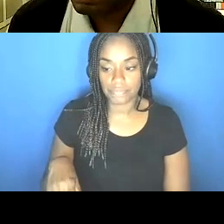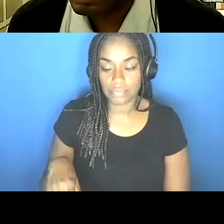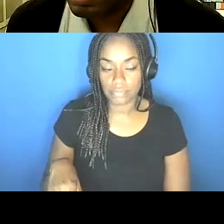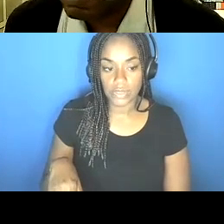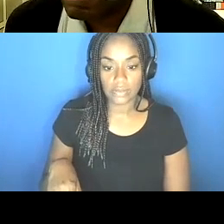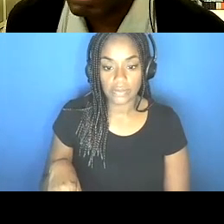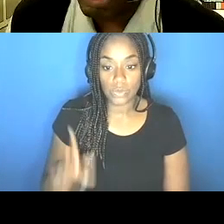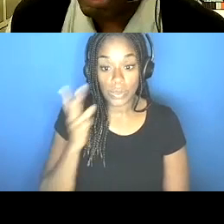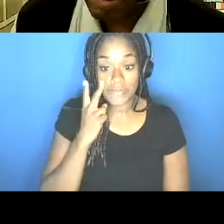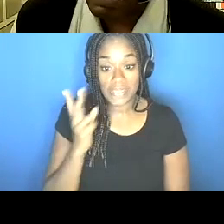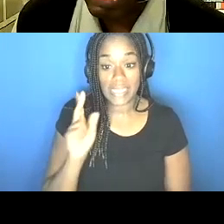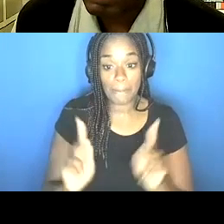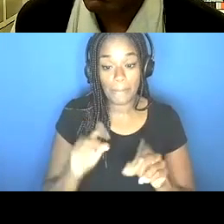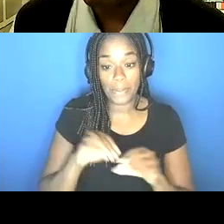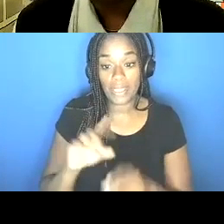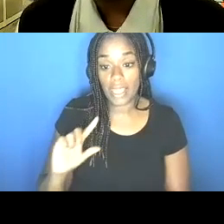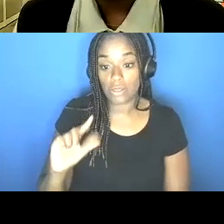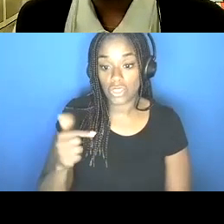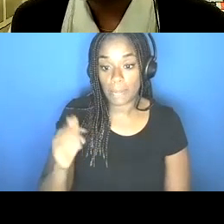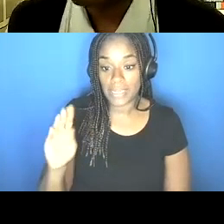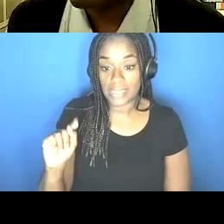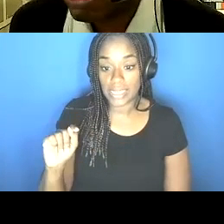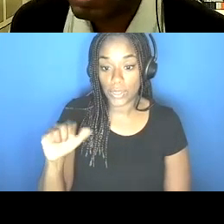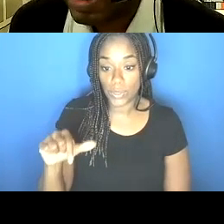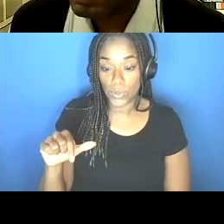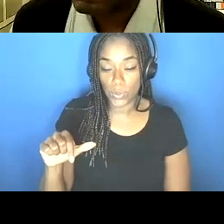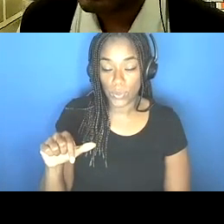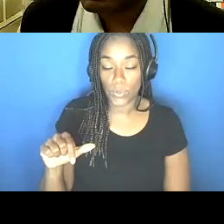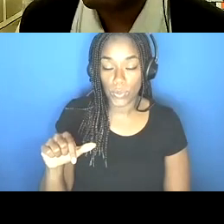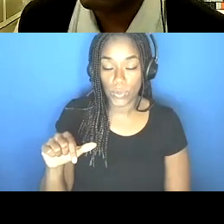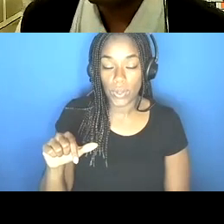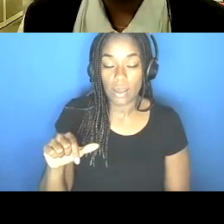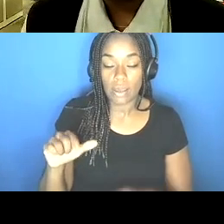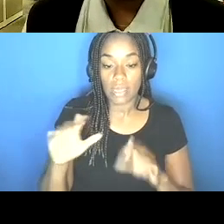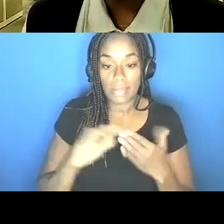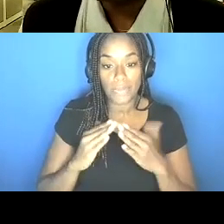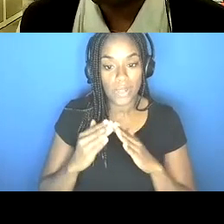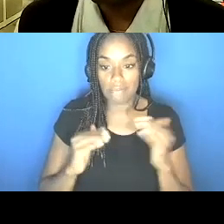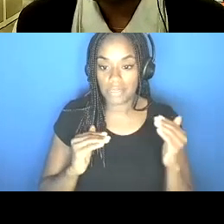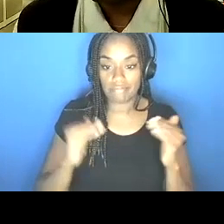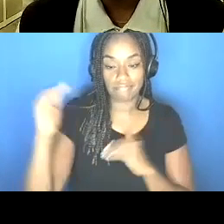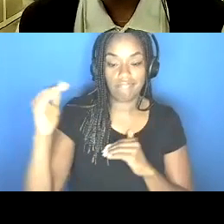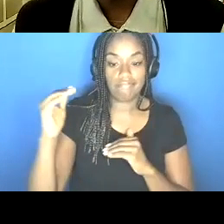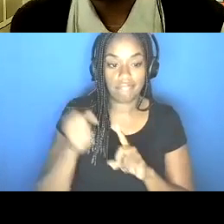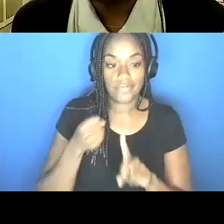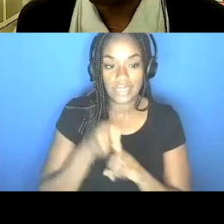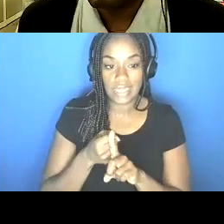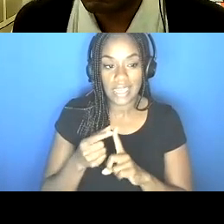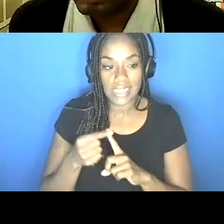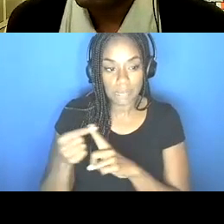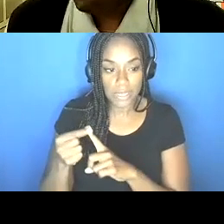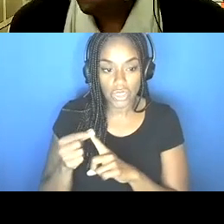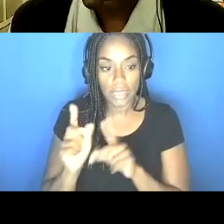folks, uh, in the LGB, uh, LGBTQ community have been disproportionately affected, specifically folks in, um, social circles or social